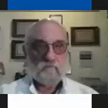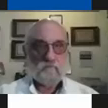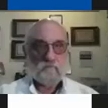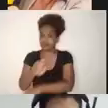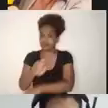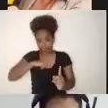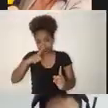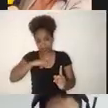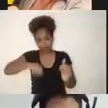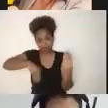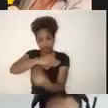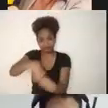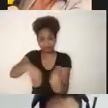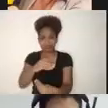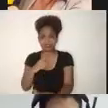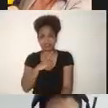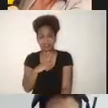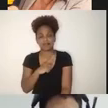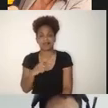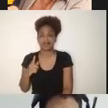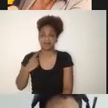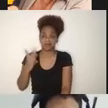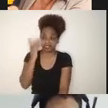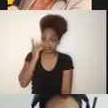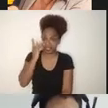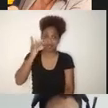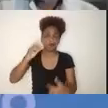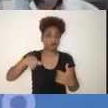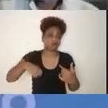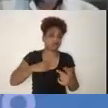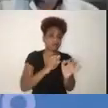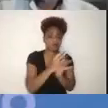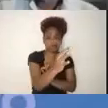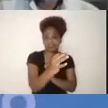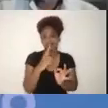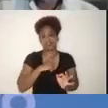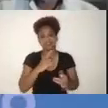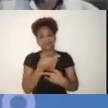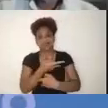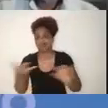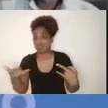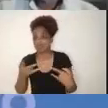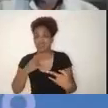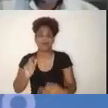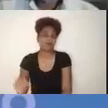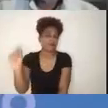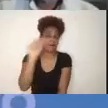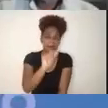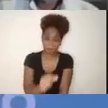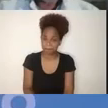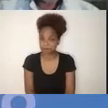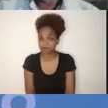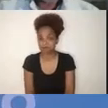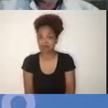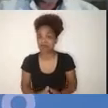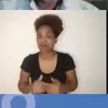-person and remote learning. This is something you already could see in many countries of the world. And this implies new pedagogy and